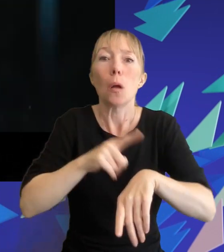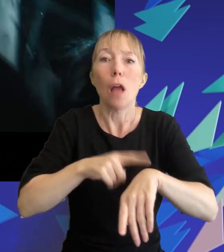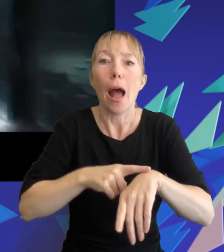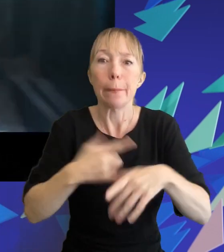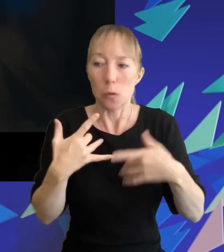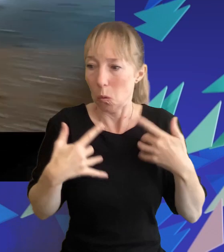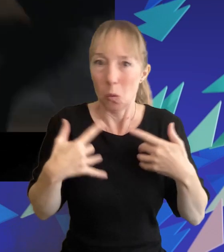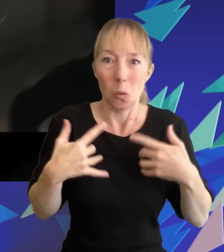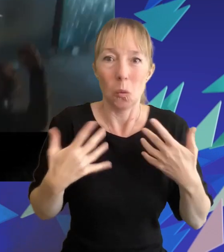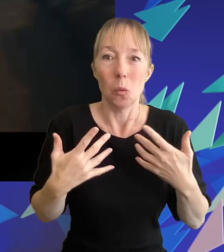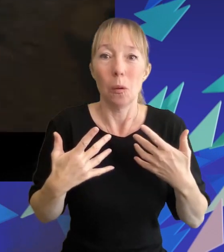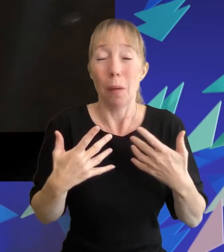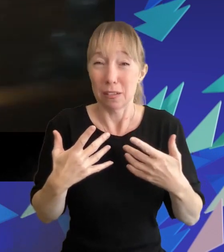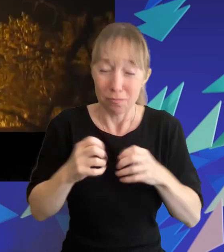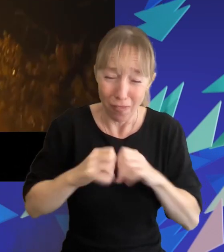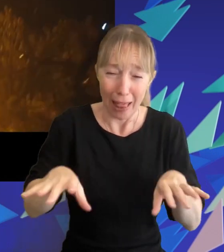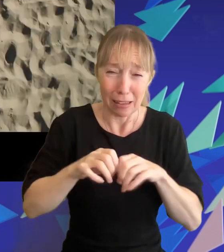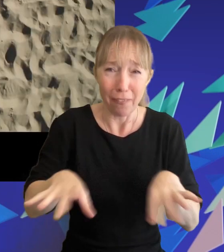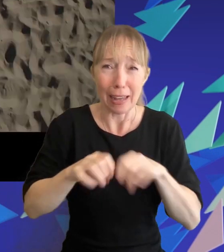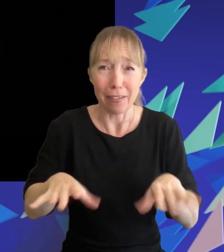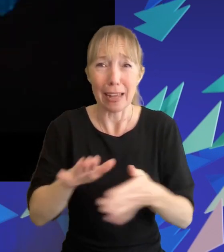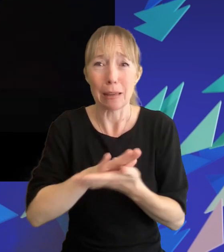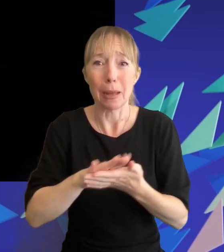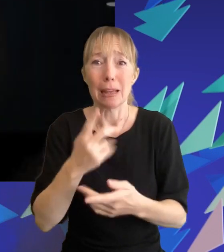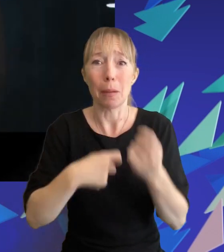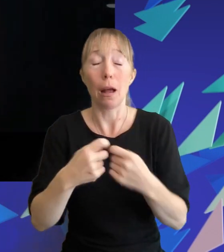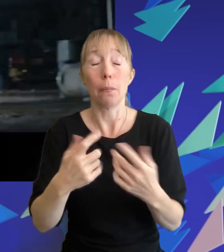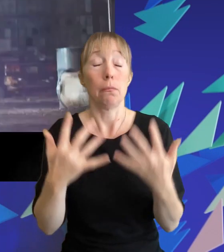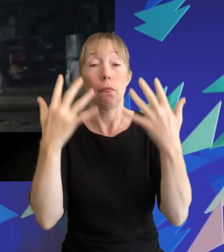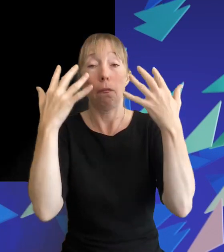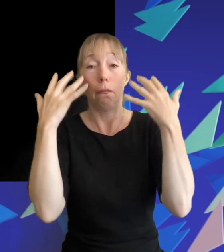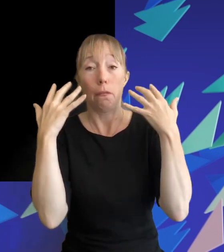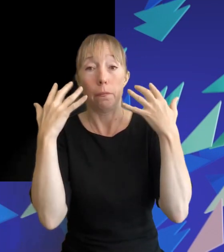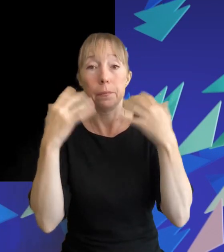this was not the case and the fast-paced nature was not going to be sustainable for much longer